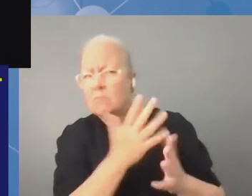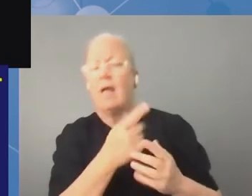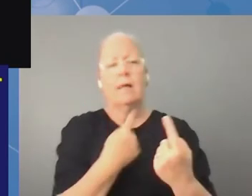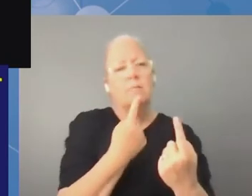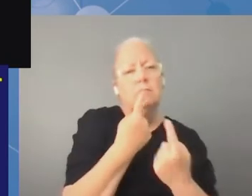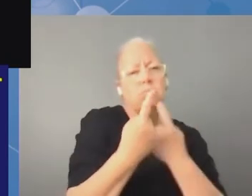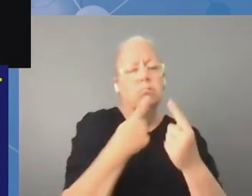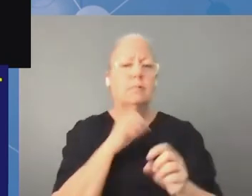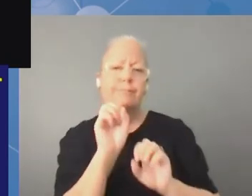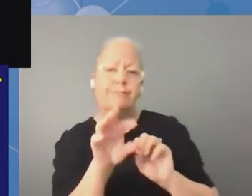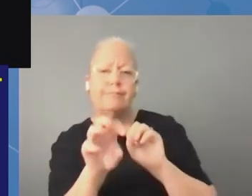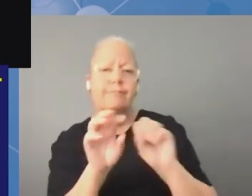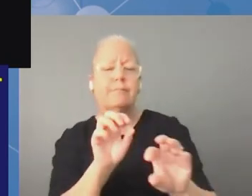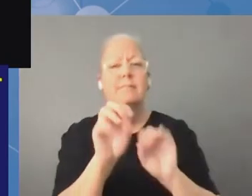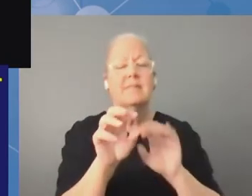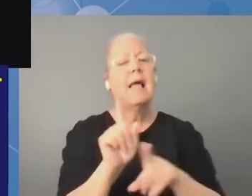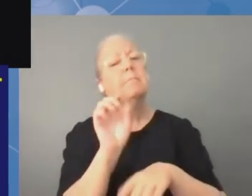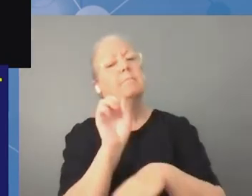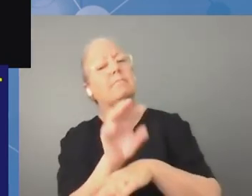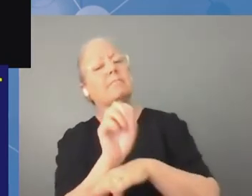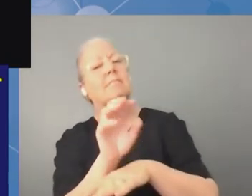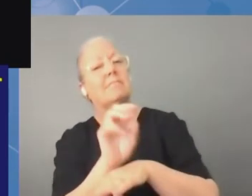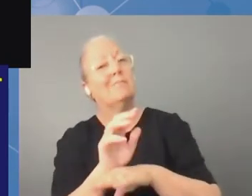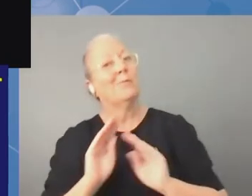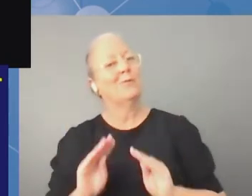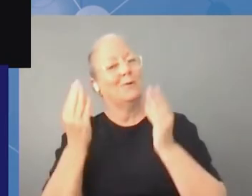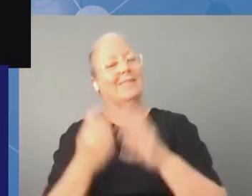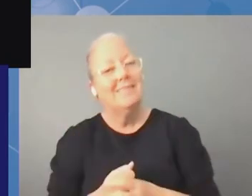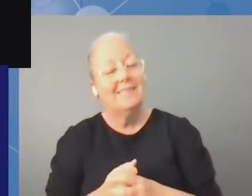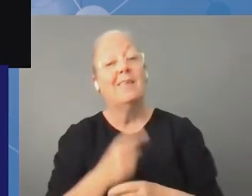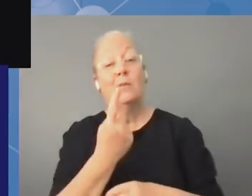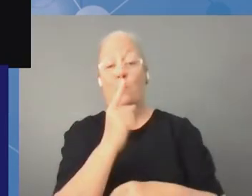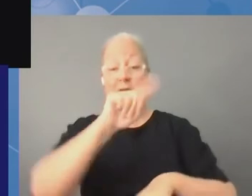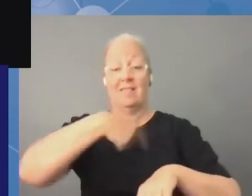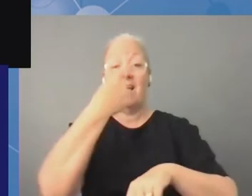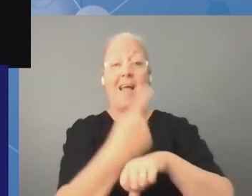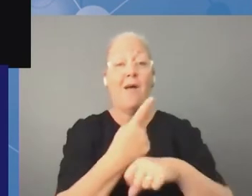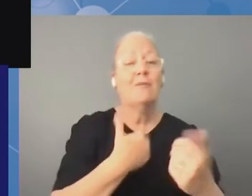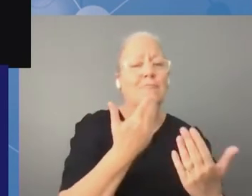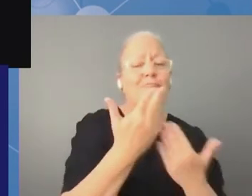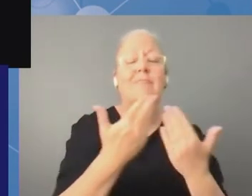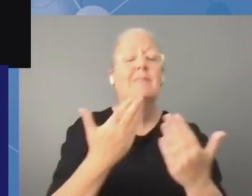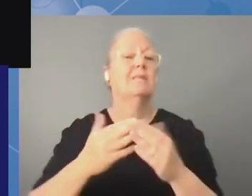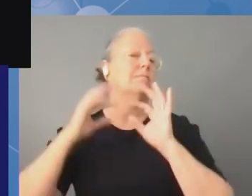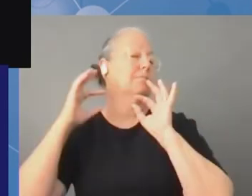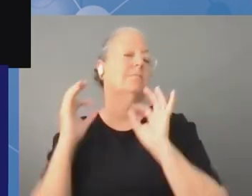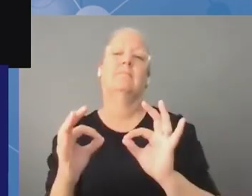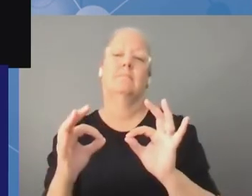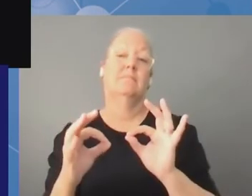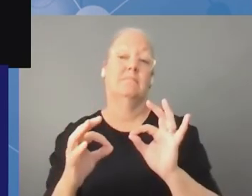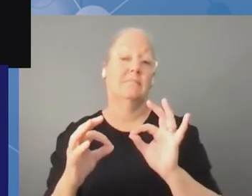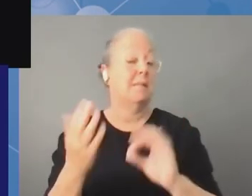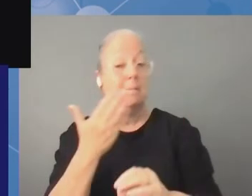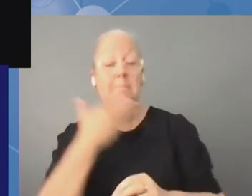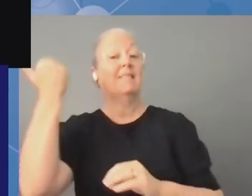actually enjoyed this one hour meeting much more than a lot of other panel